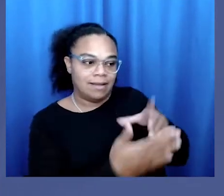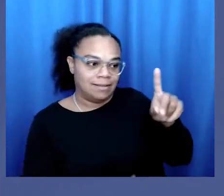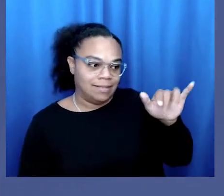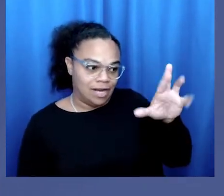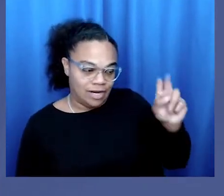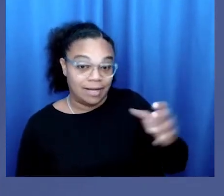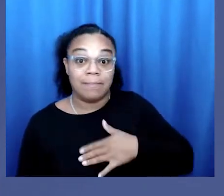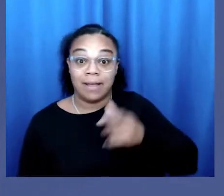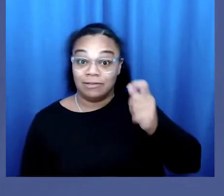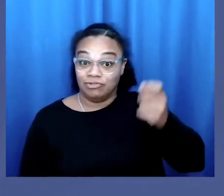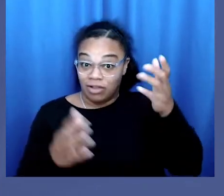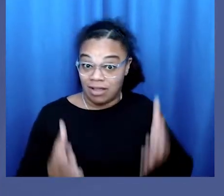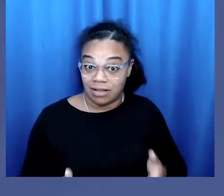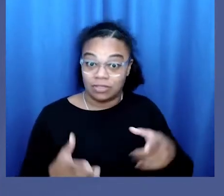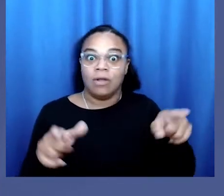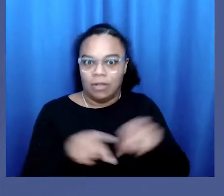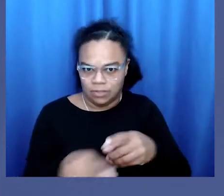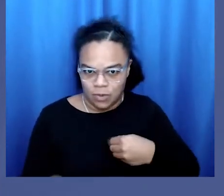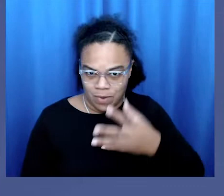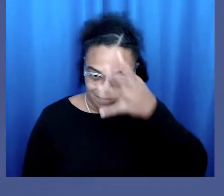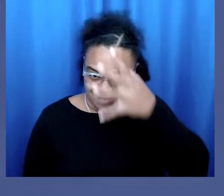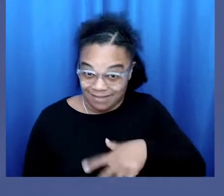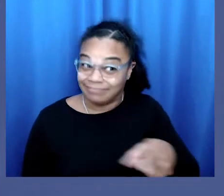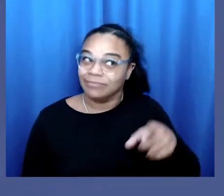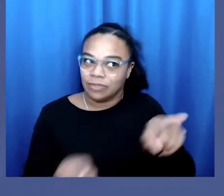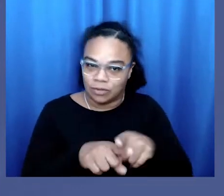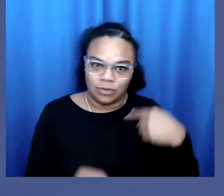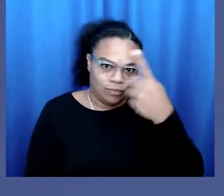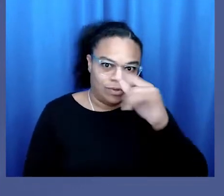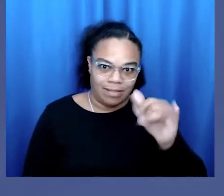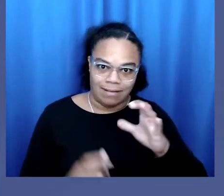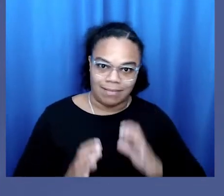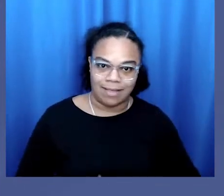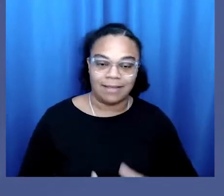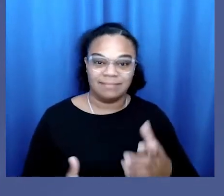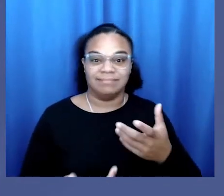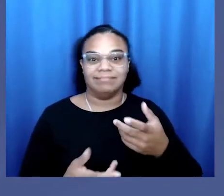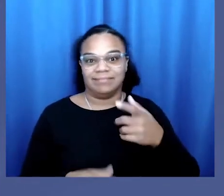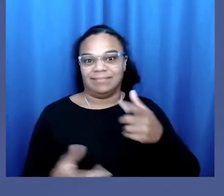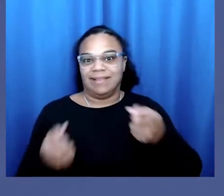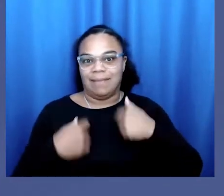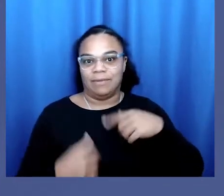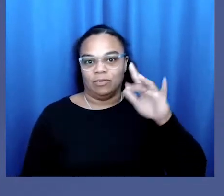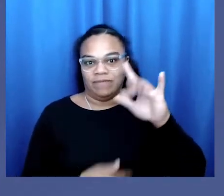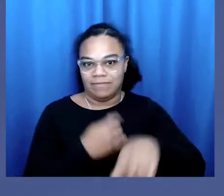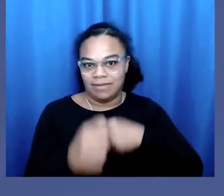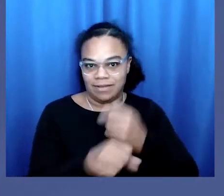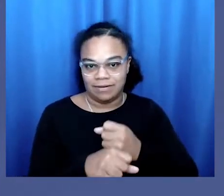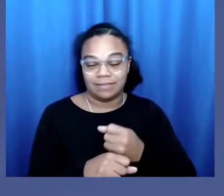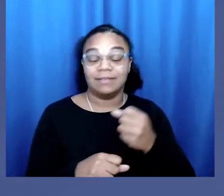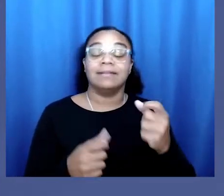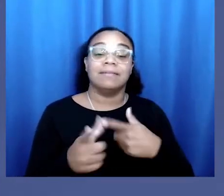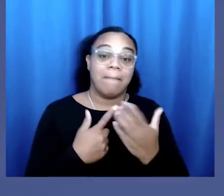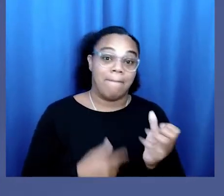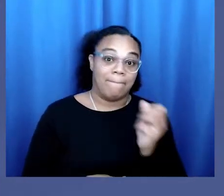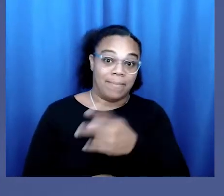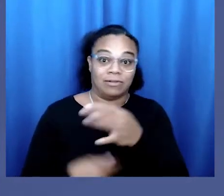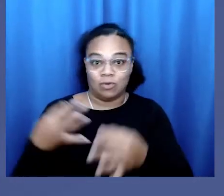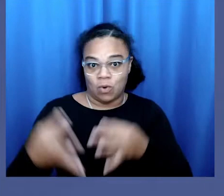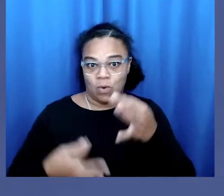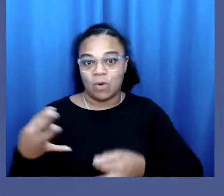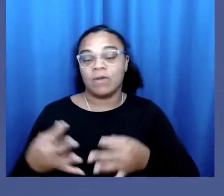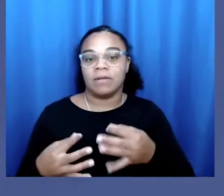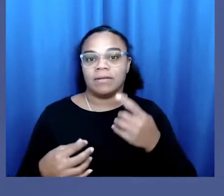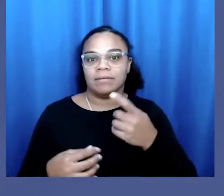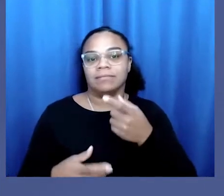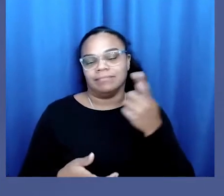white man, who again could have been a client, sentenced me to 20 years. After I testify, I go back to court for a resentencing